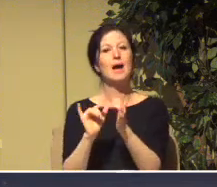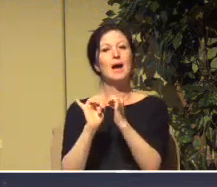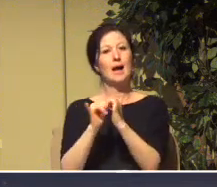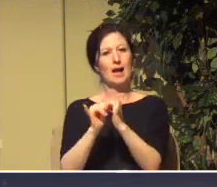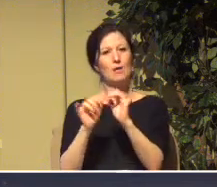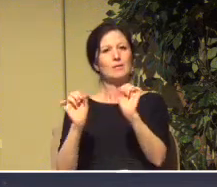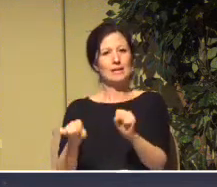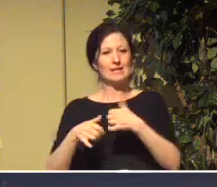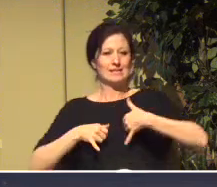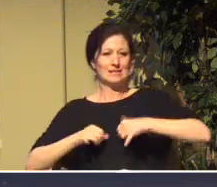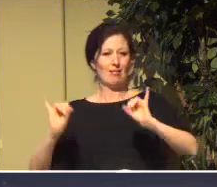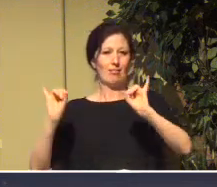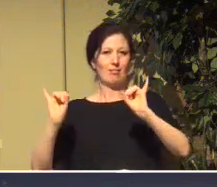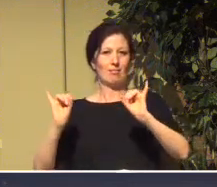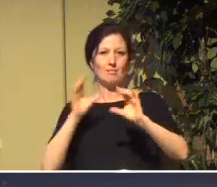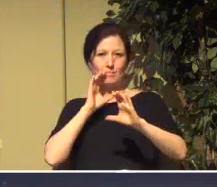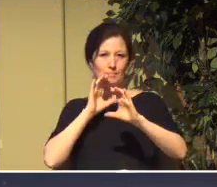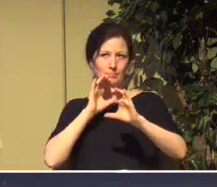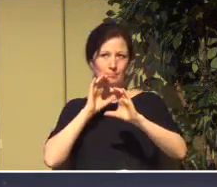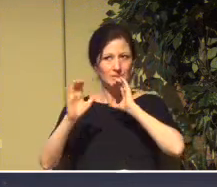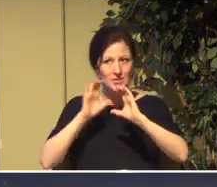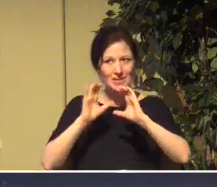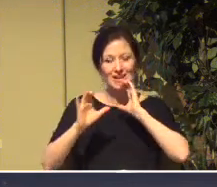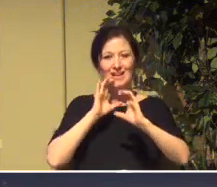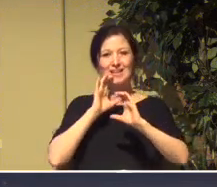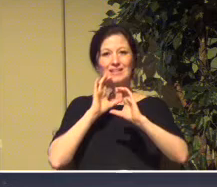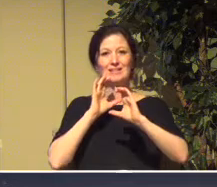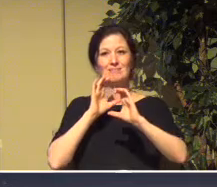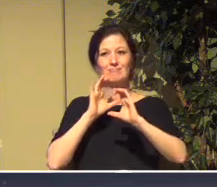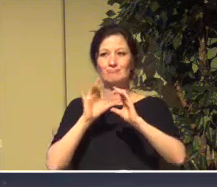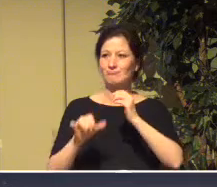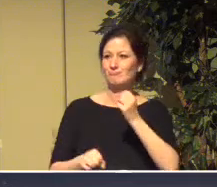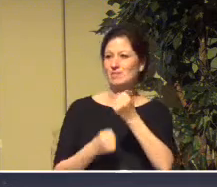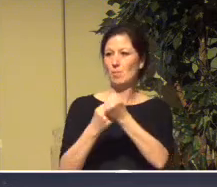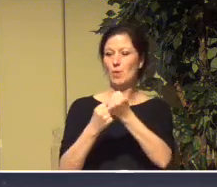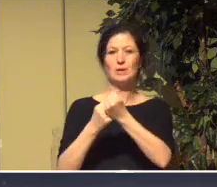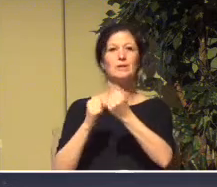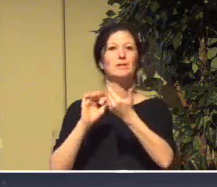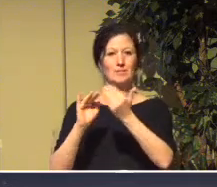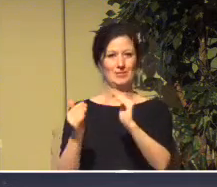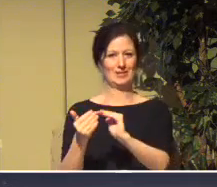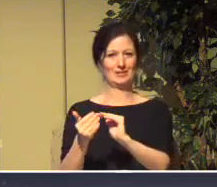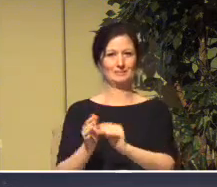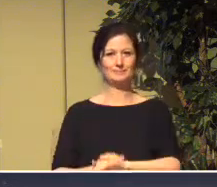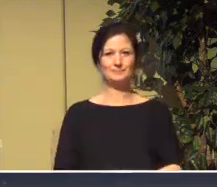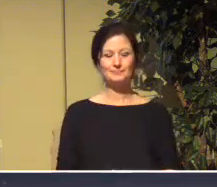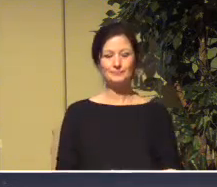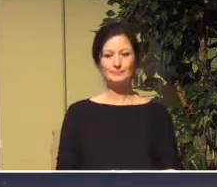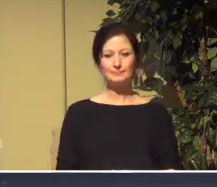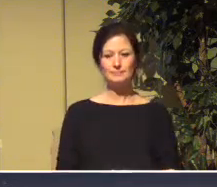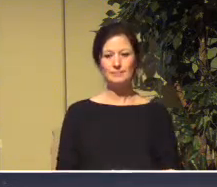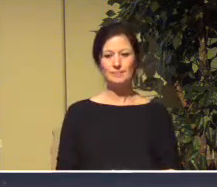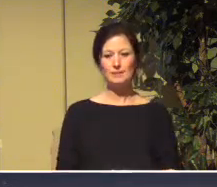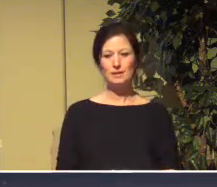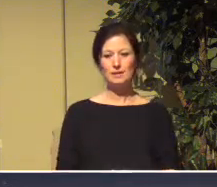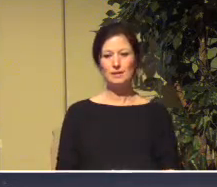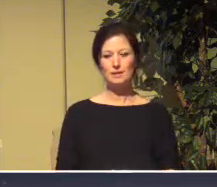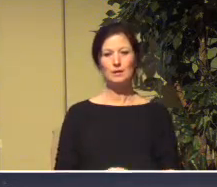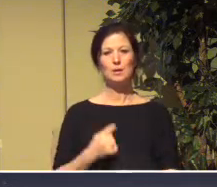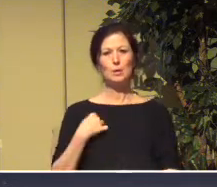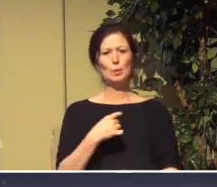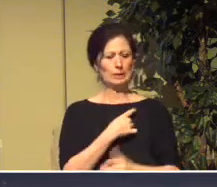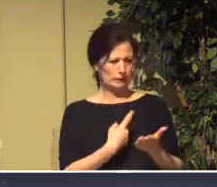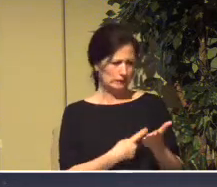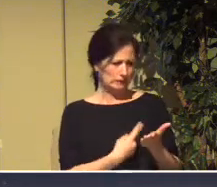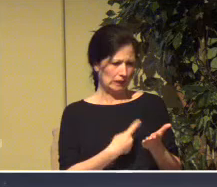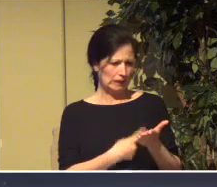and community is coming on board there. When we were talking about making that changeover,